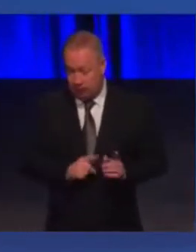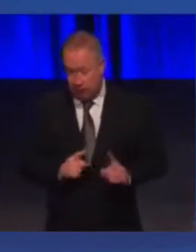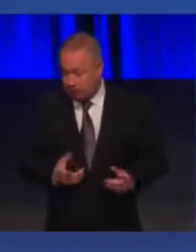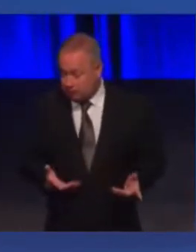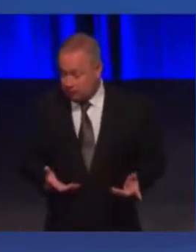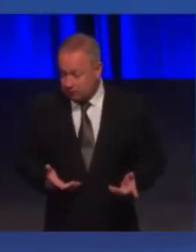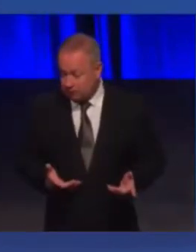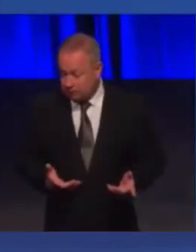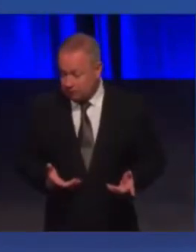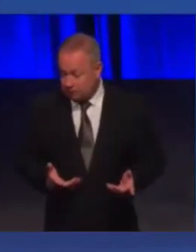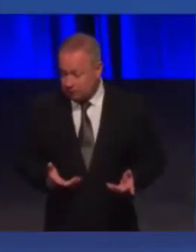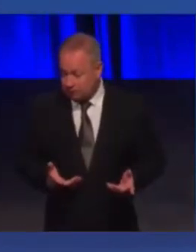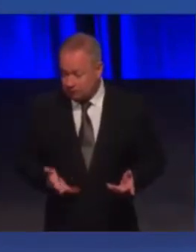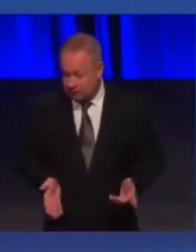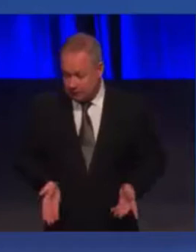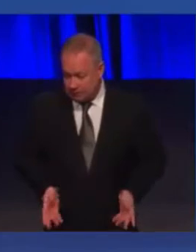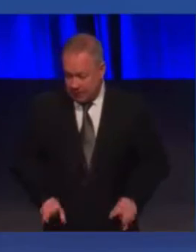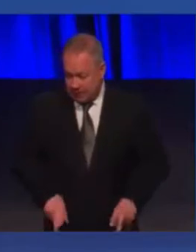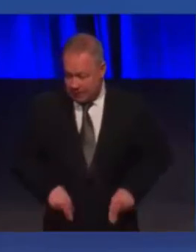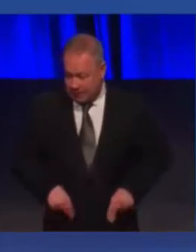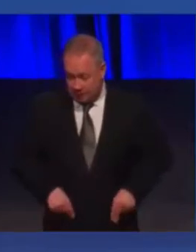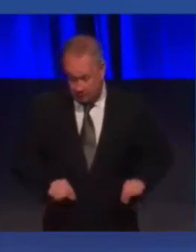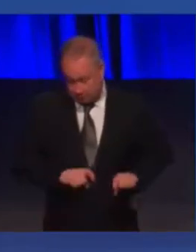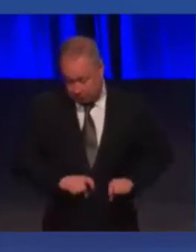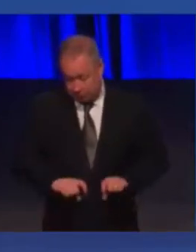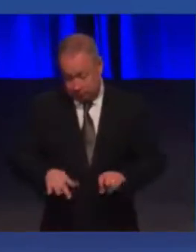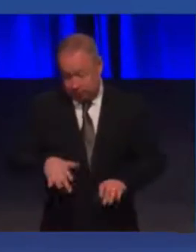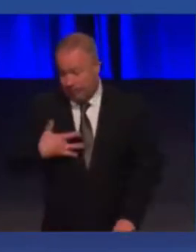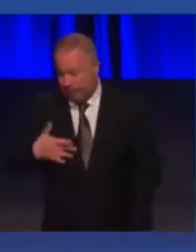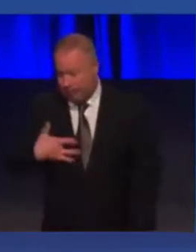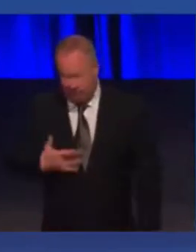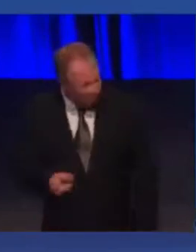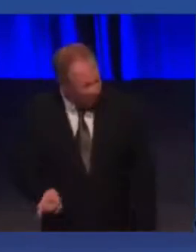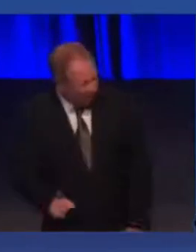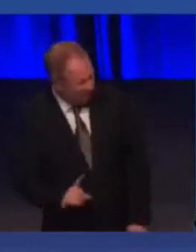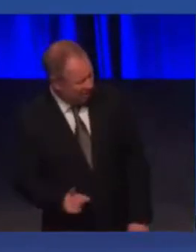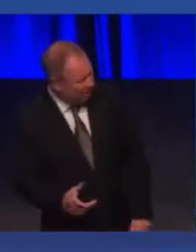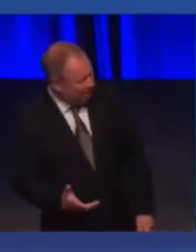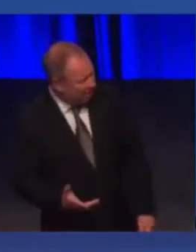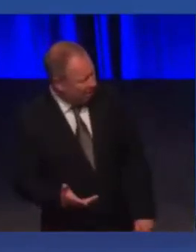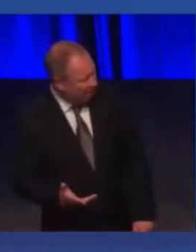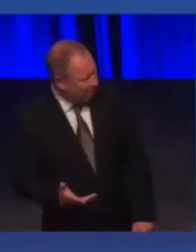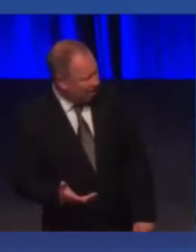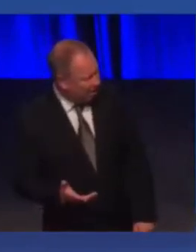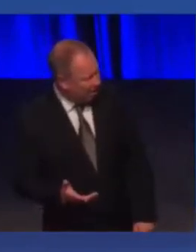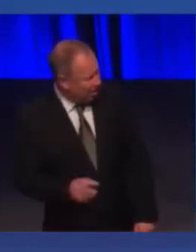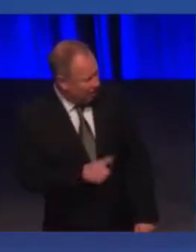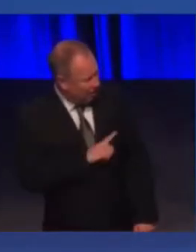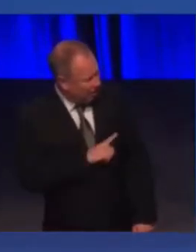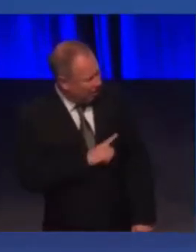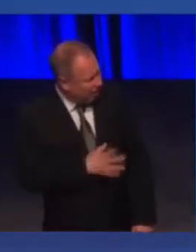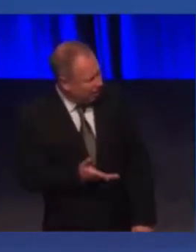and remain in nappies all their lives. What? thought I. Surely not. Well,